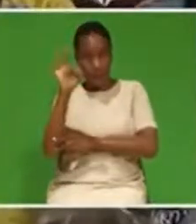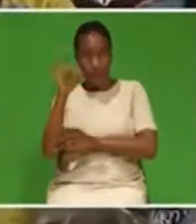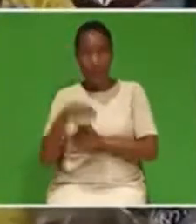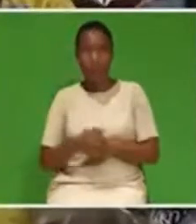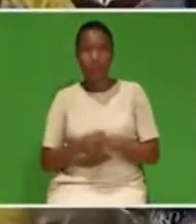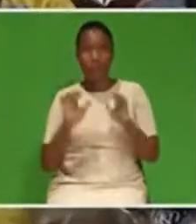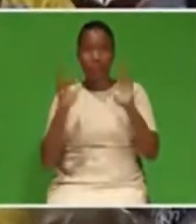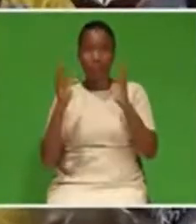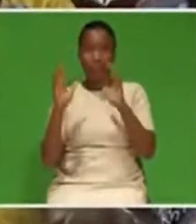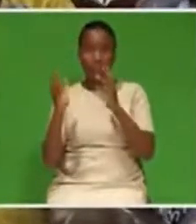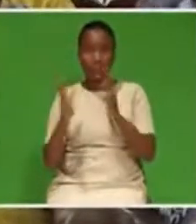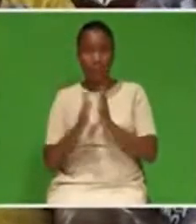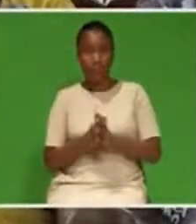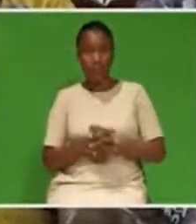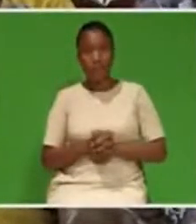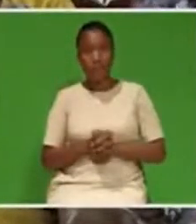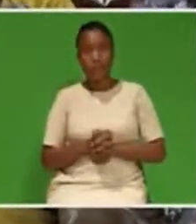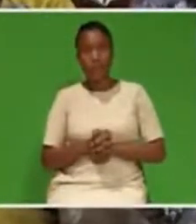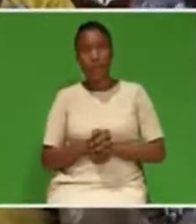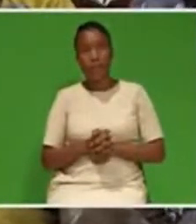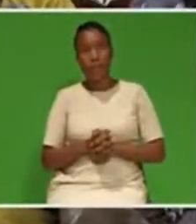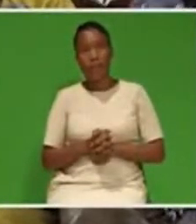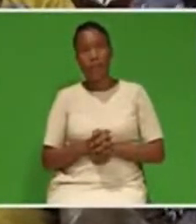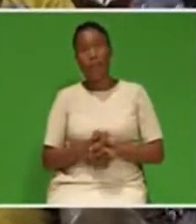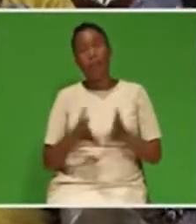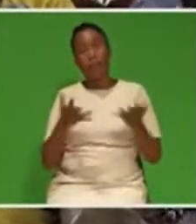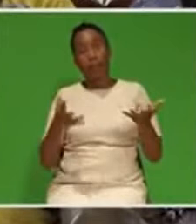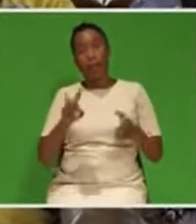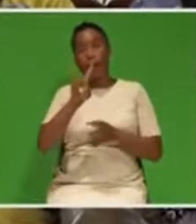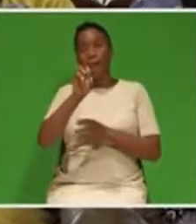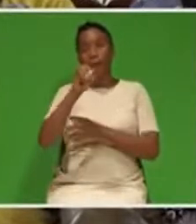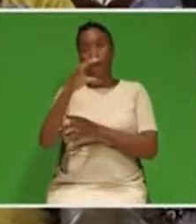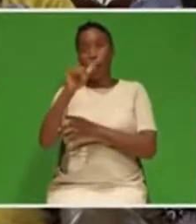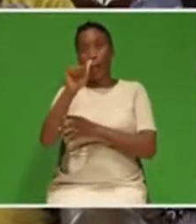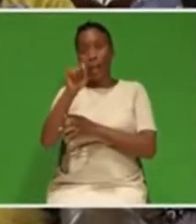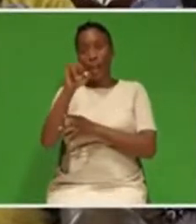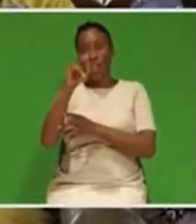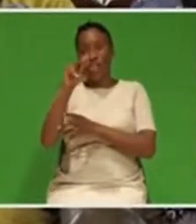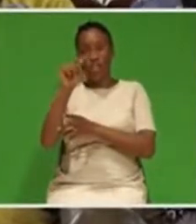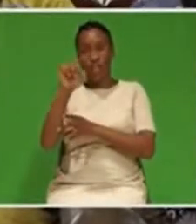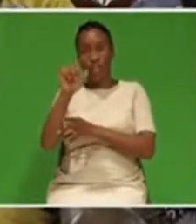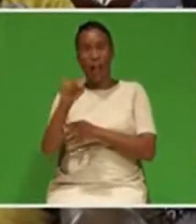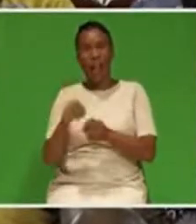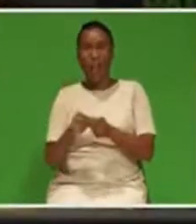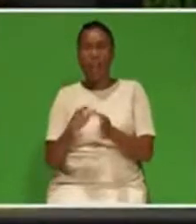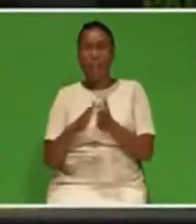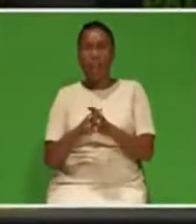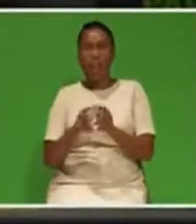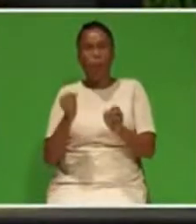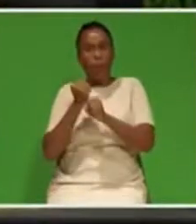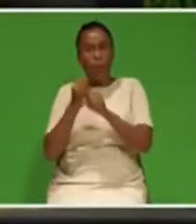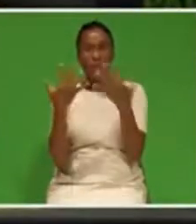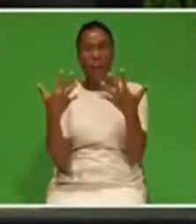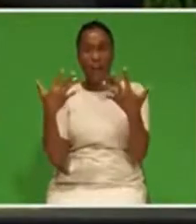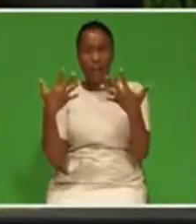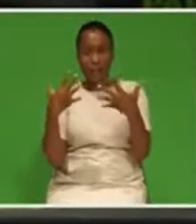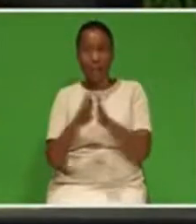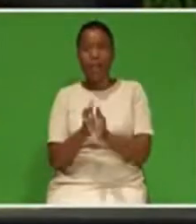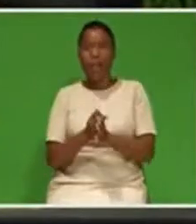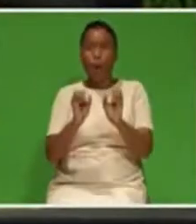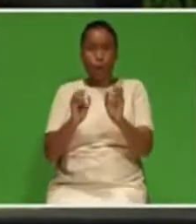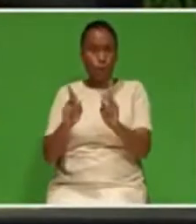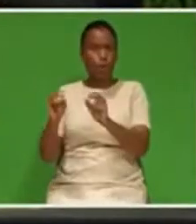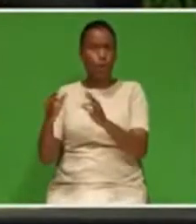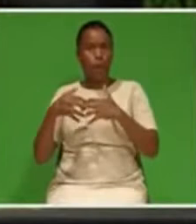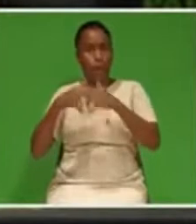we are developing vocational education and training opportunities and implementing new ways to